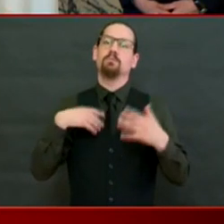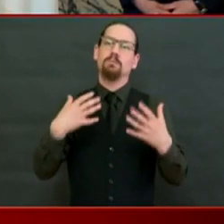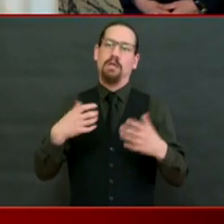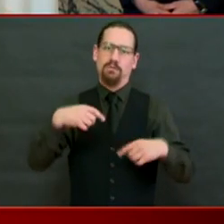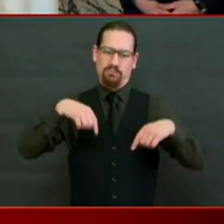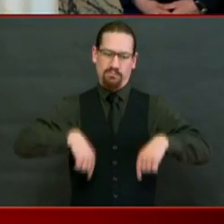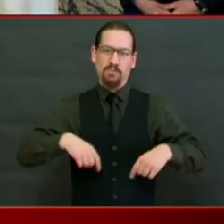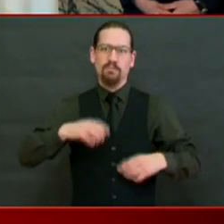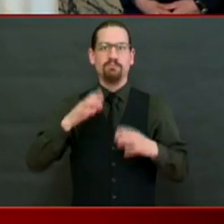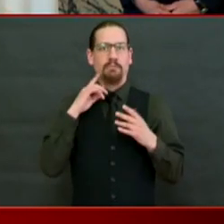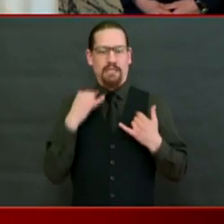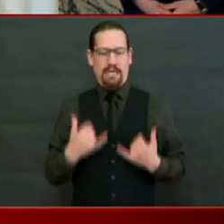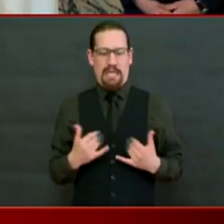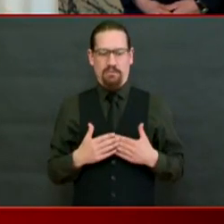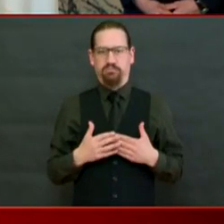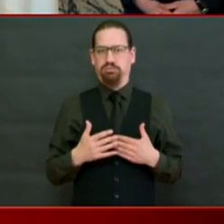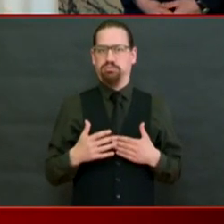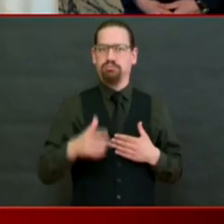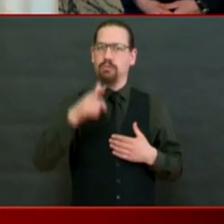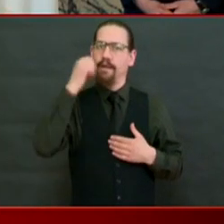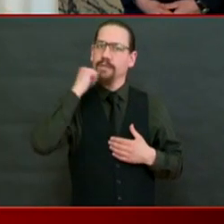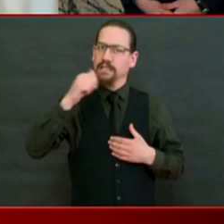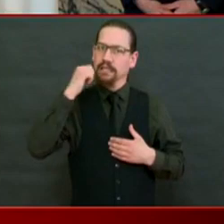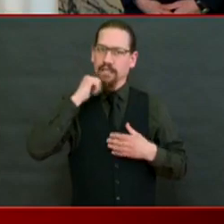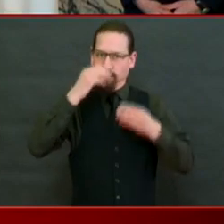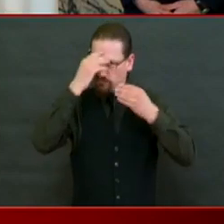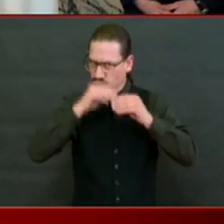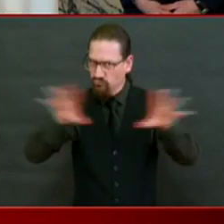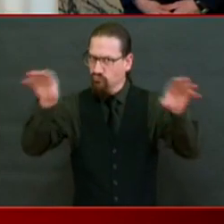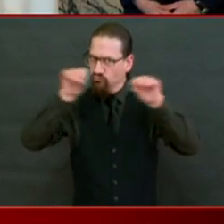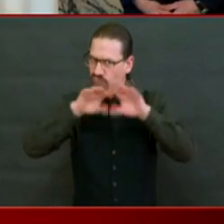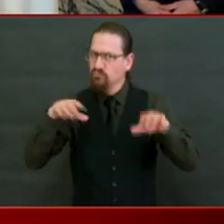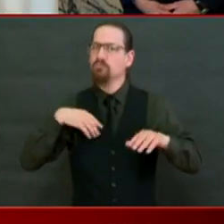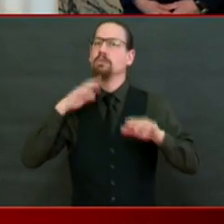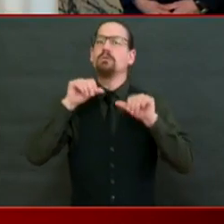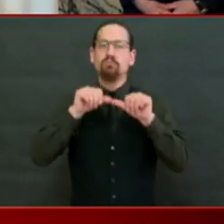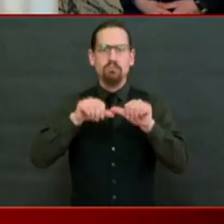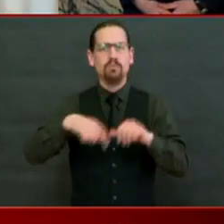experts, talk to other states, learn more about where we are, I'll be providing more information. you. Thank you.